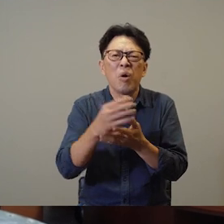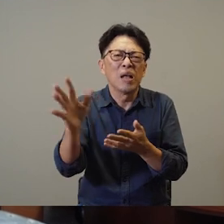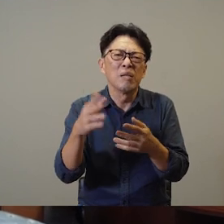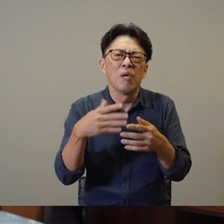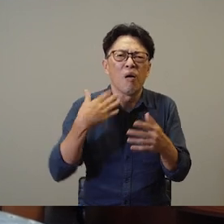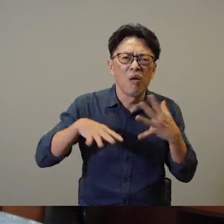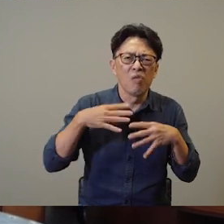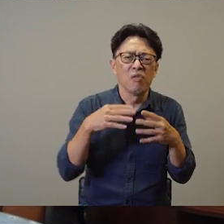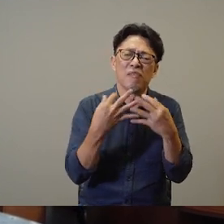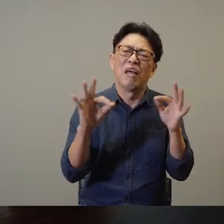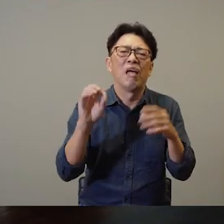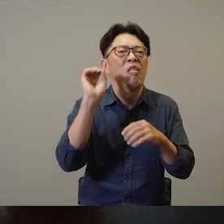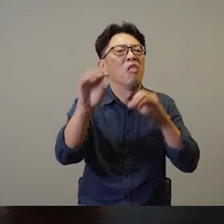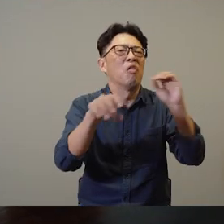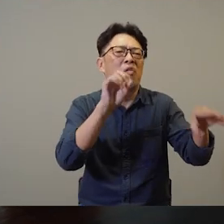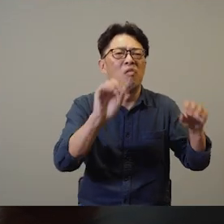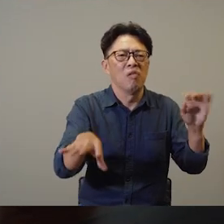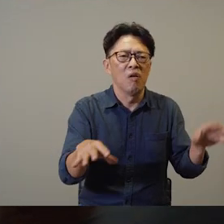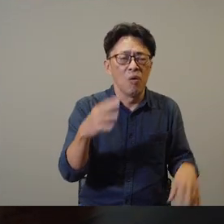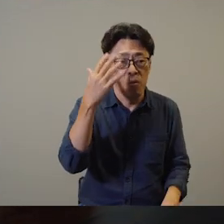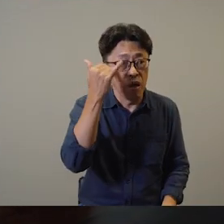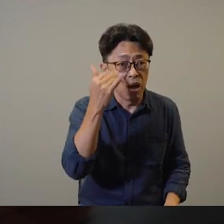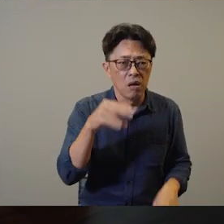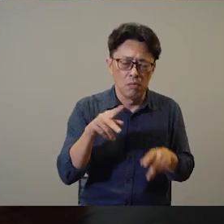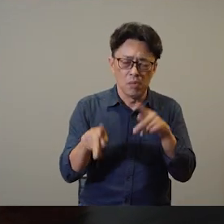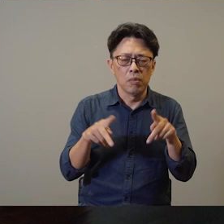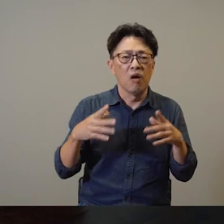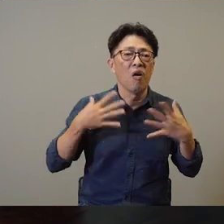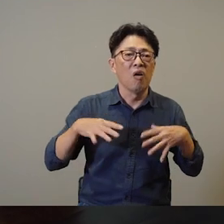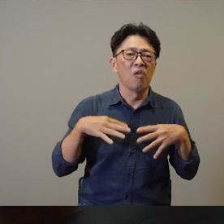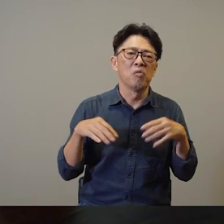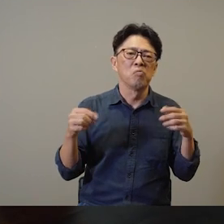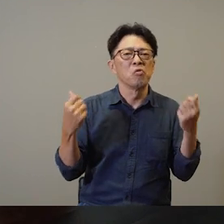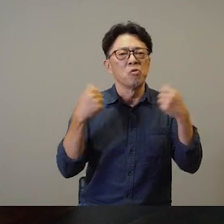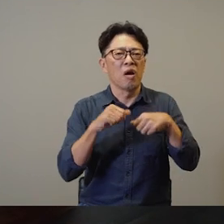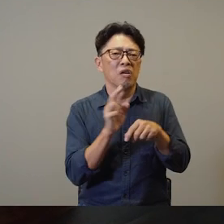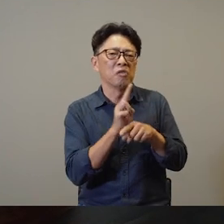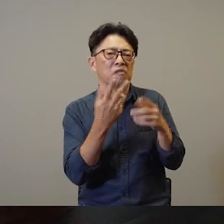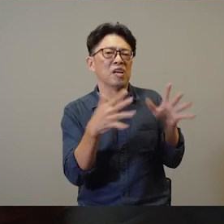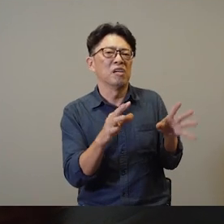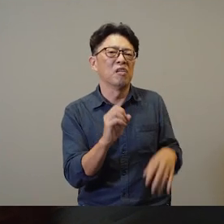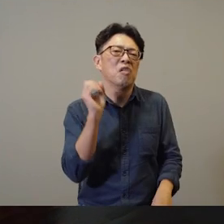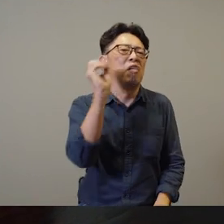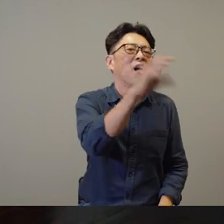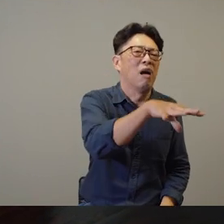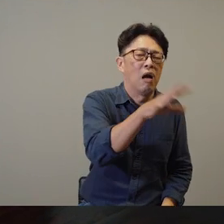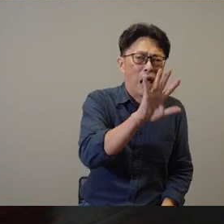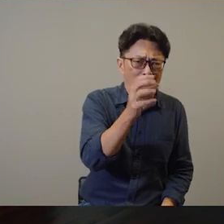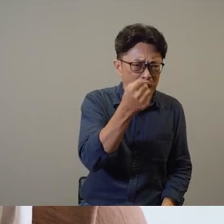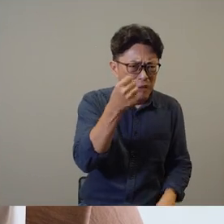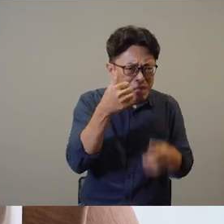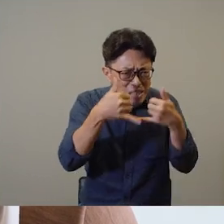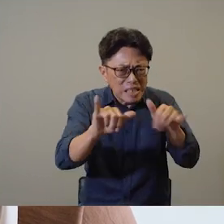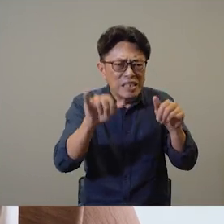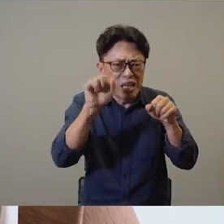at textiles in a different way and what happens after its end of life and instead of like throwing it away